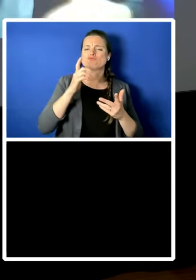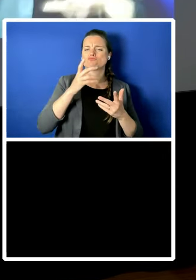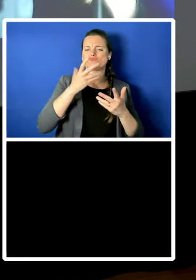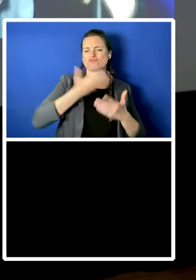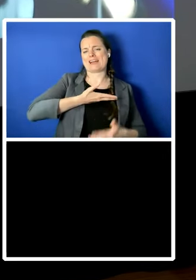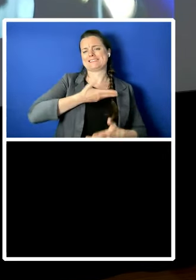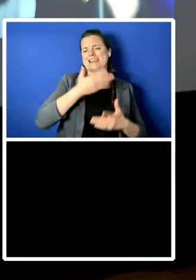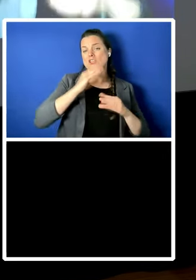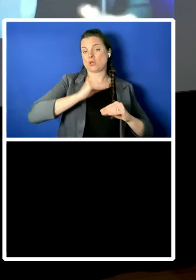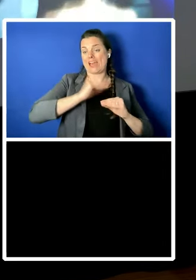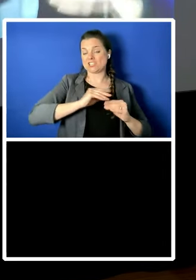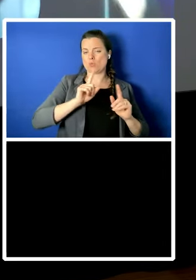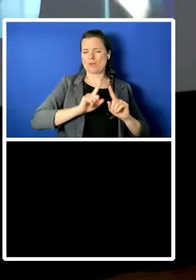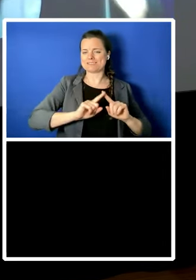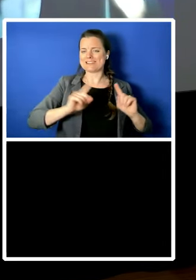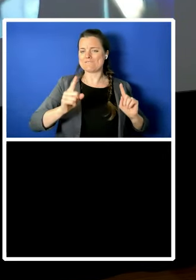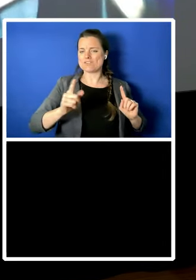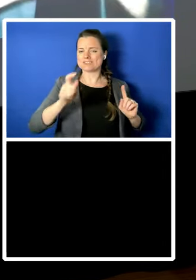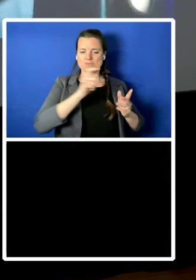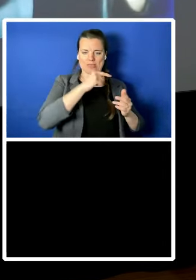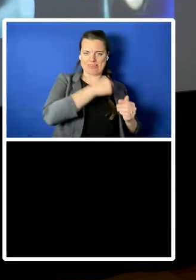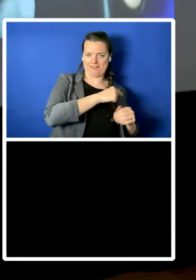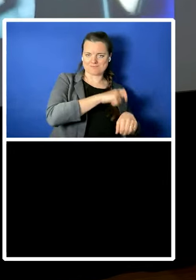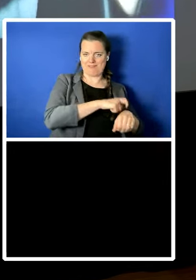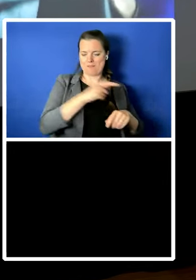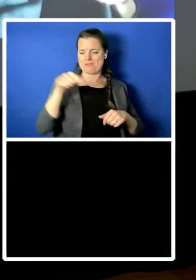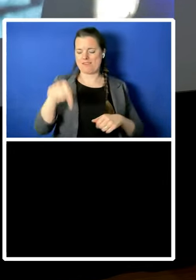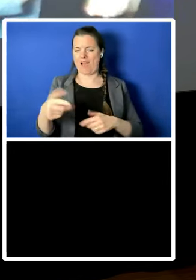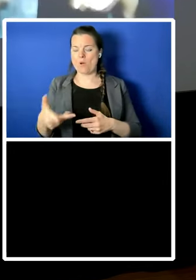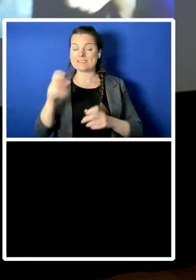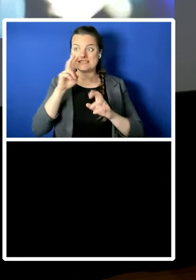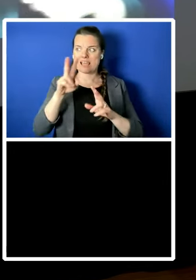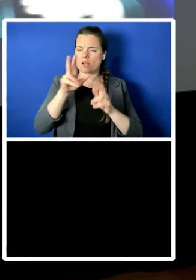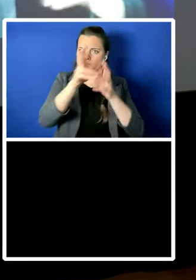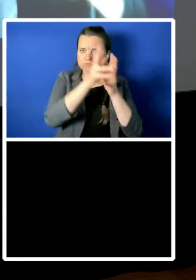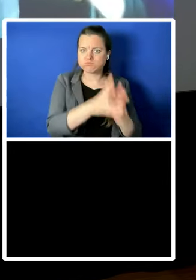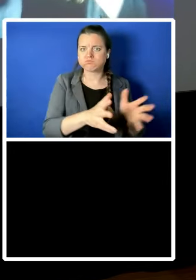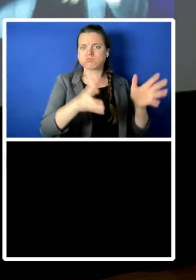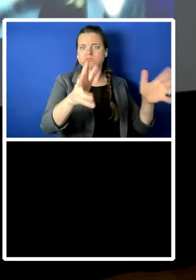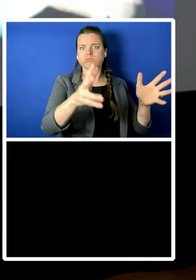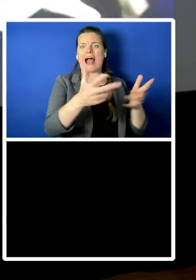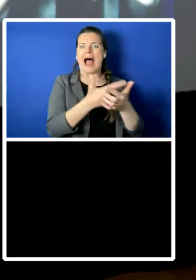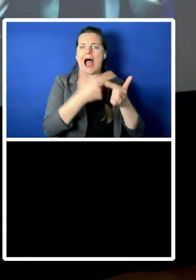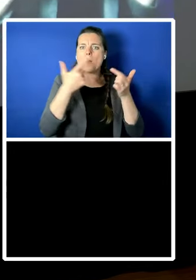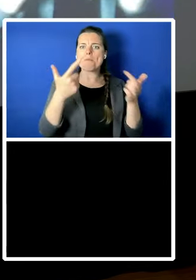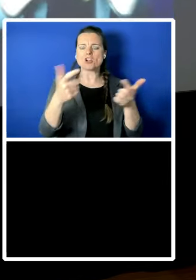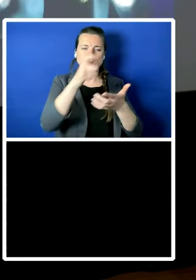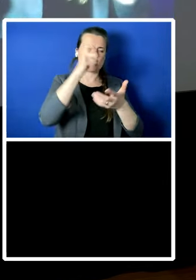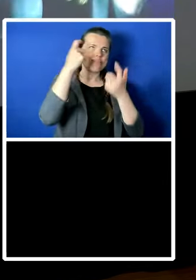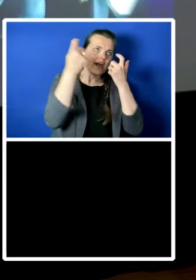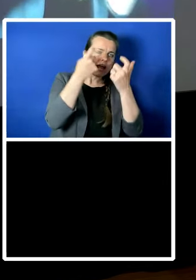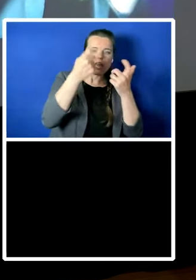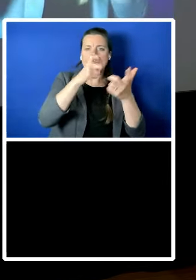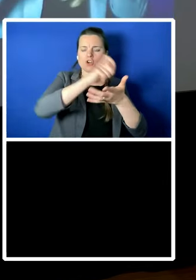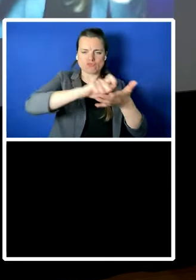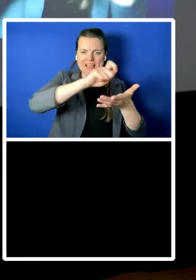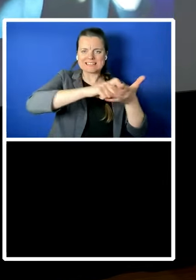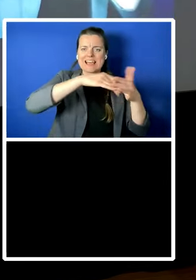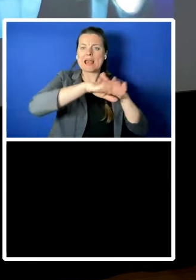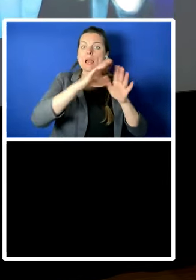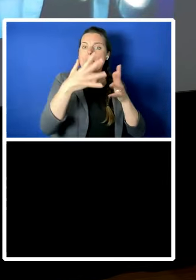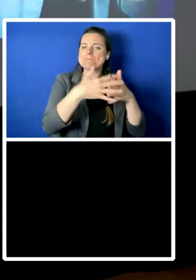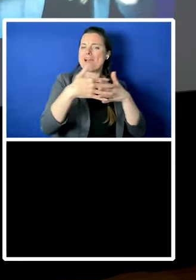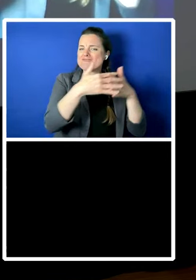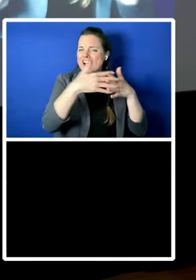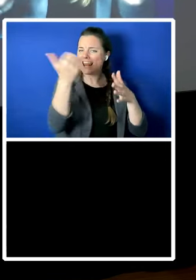in human rights thinking and writing in the american academy in recent years i i would say arguably